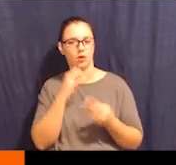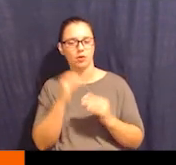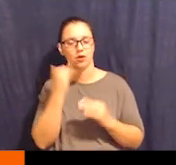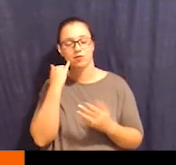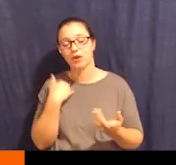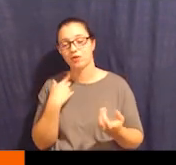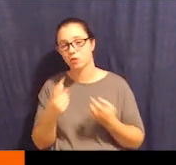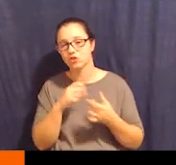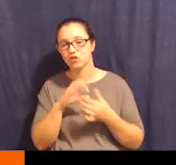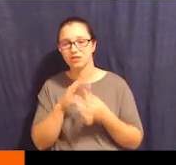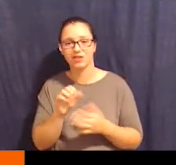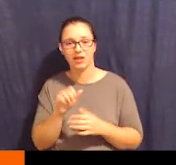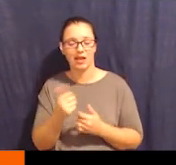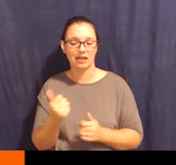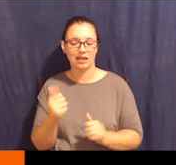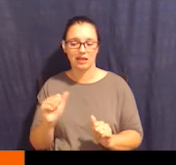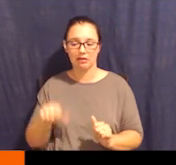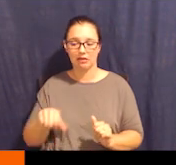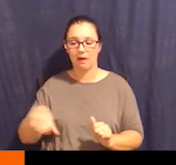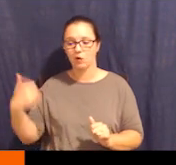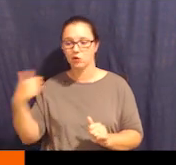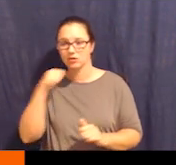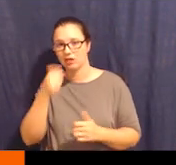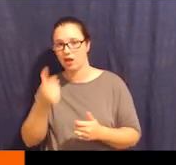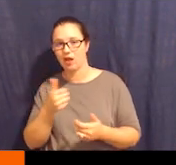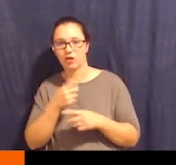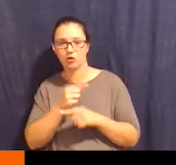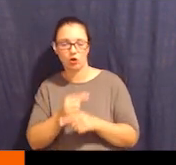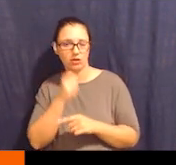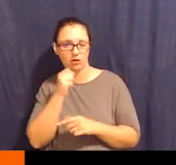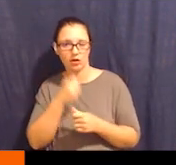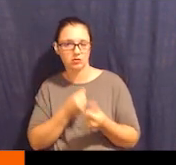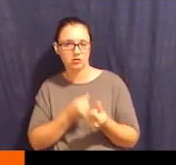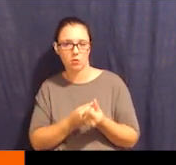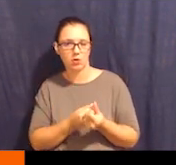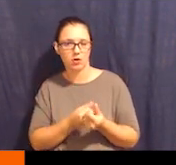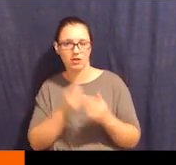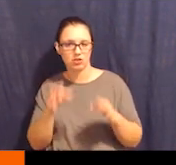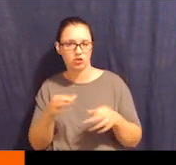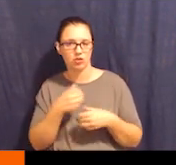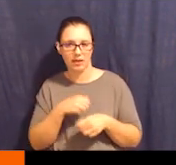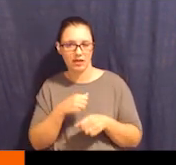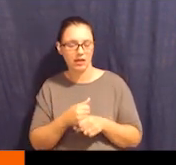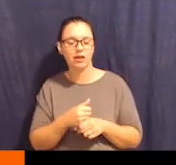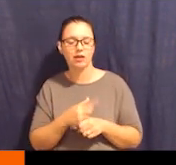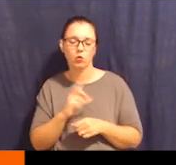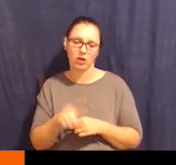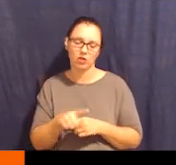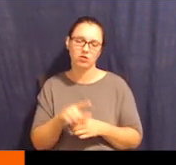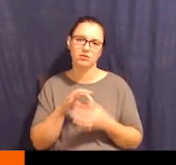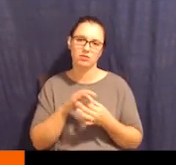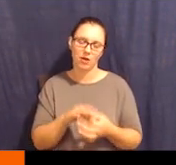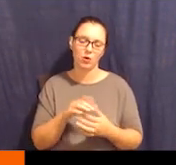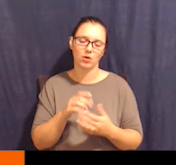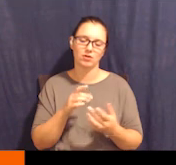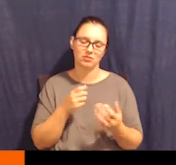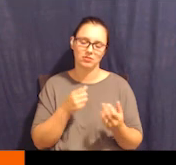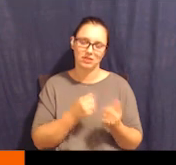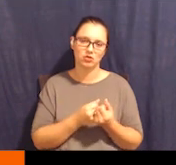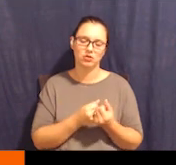-making. And if you have questions about guardianship and supported decision-making, go ahead and use my cell phone. I also put up our website,